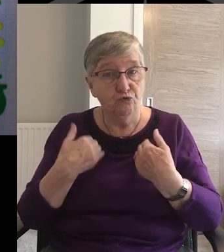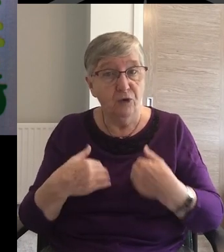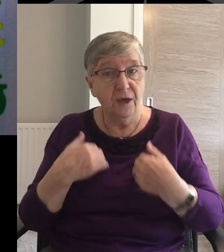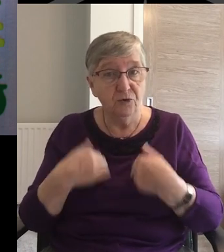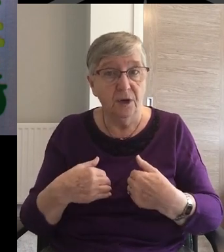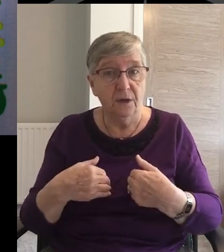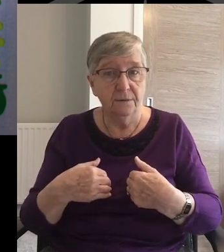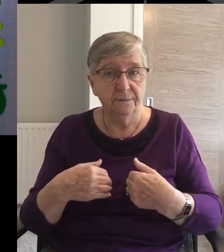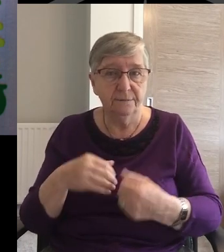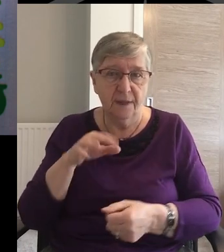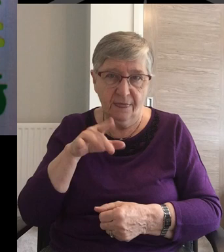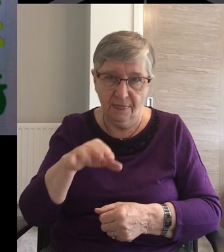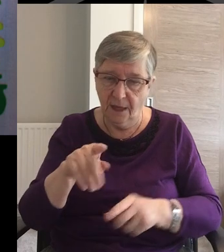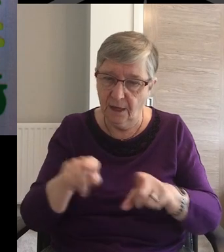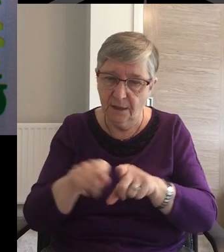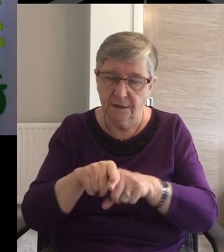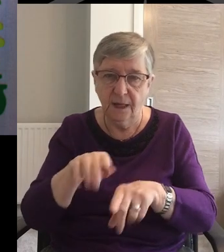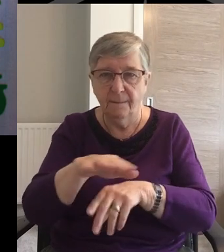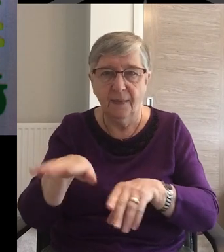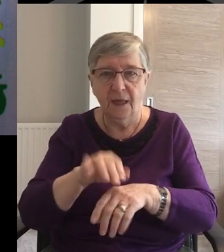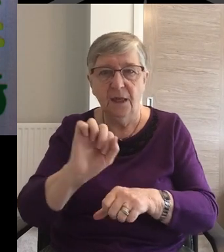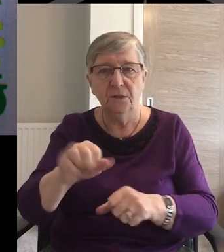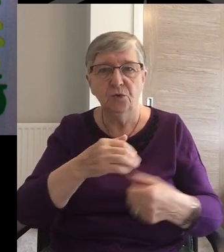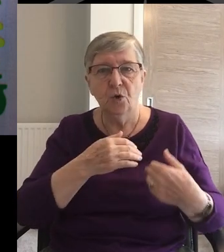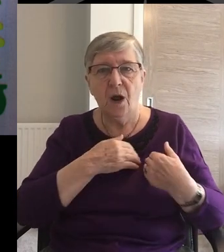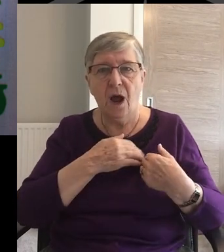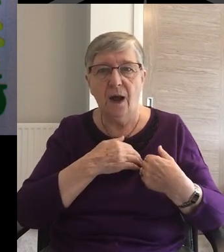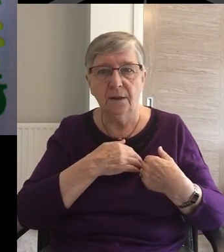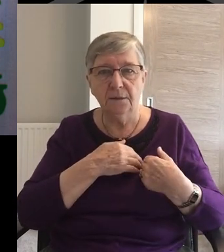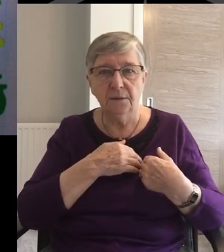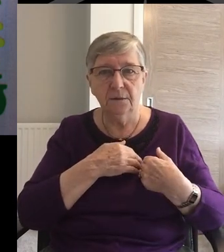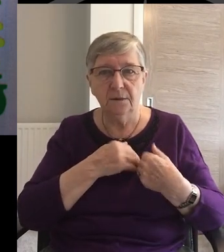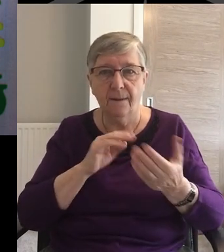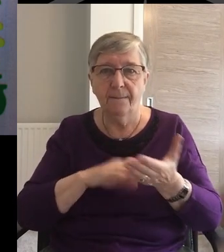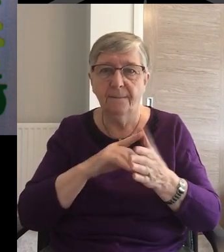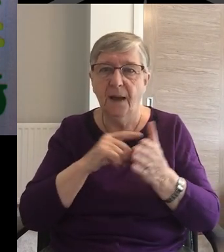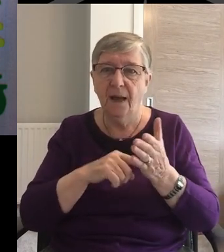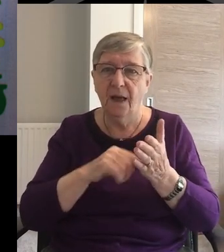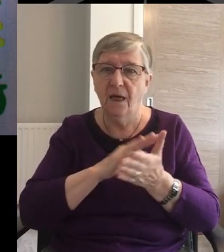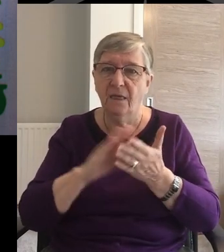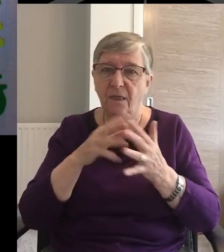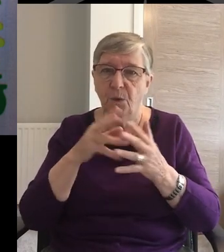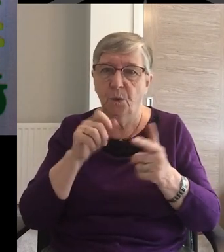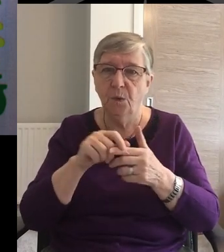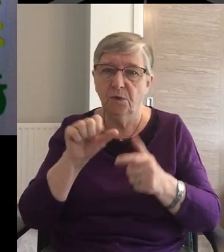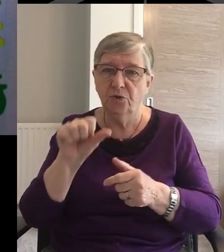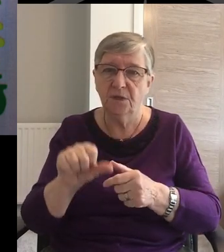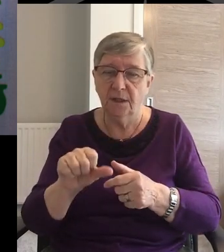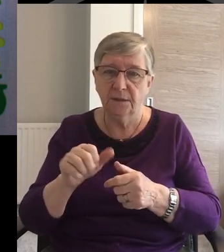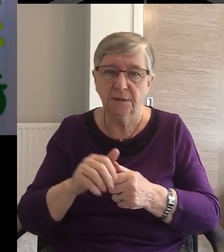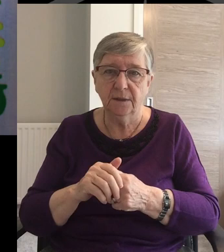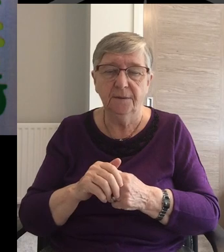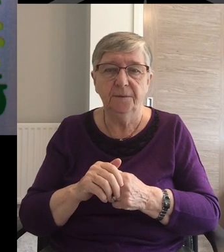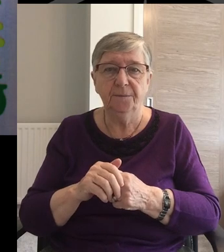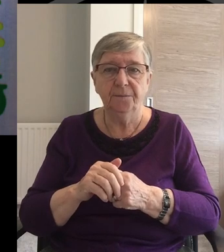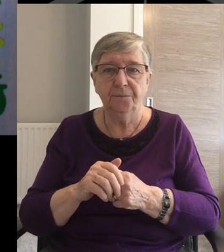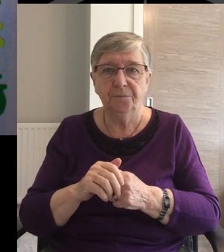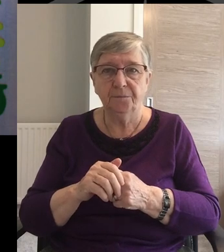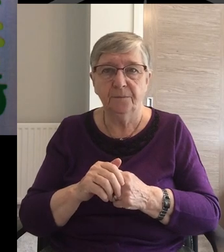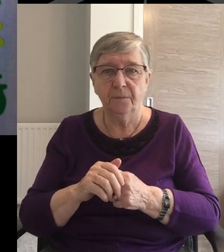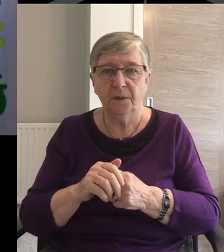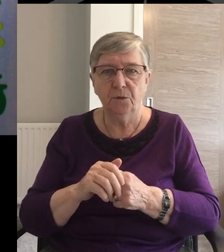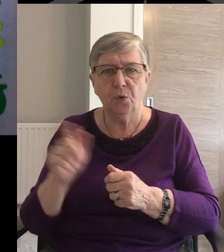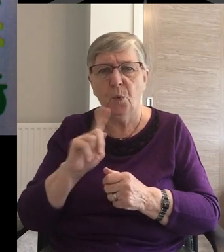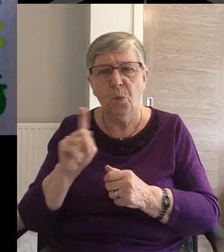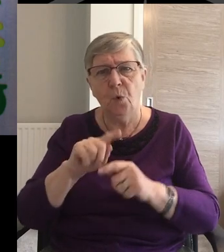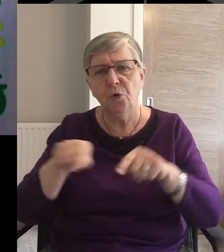There your heart Will be also Matthew 6 19 to 21 So